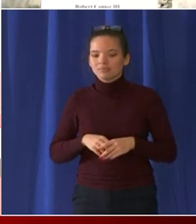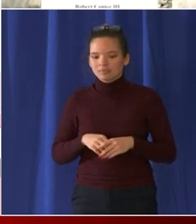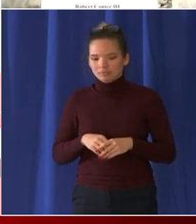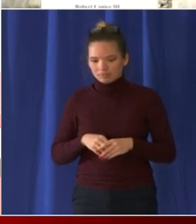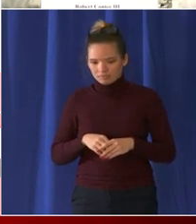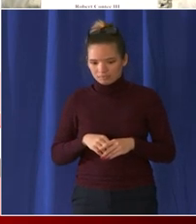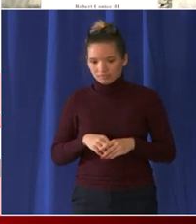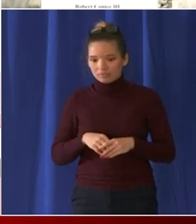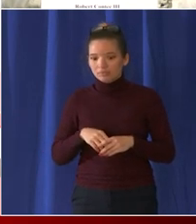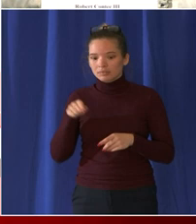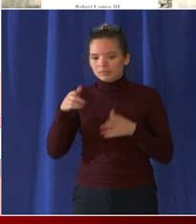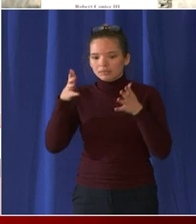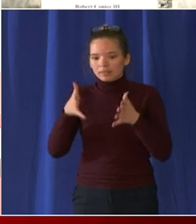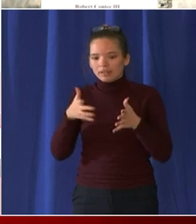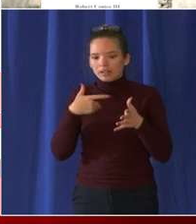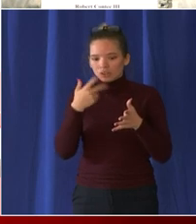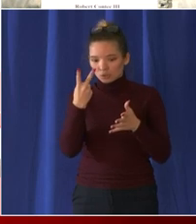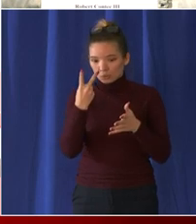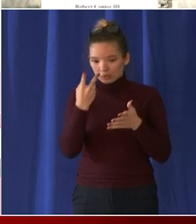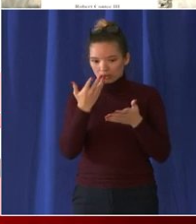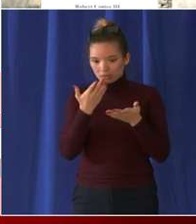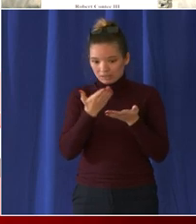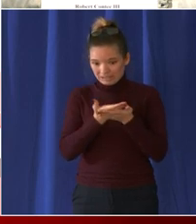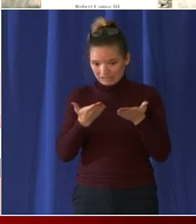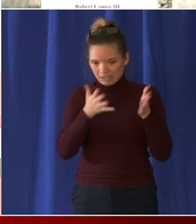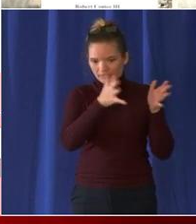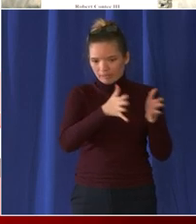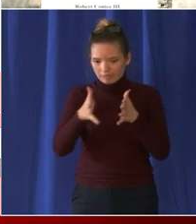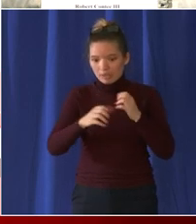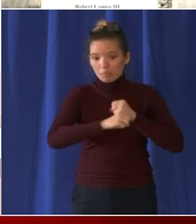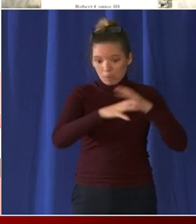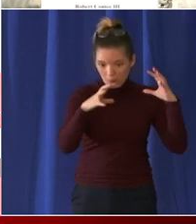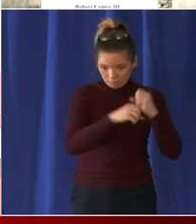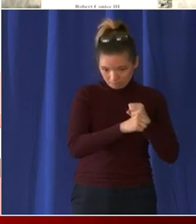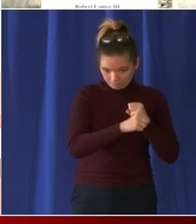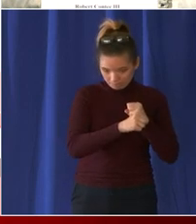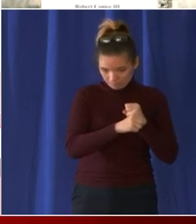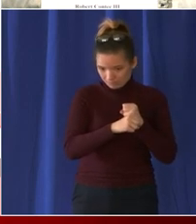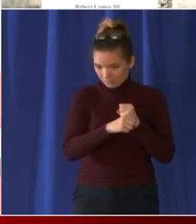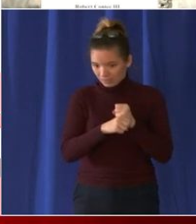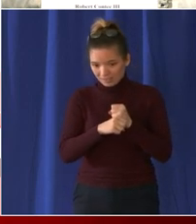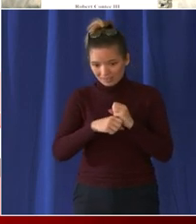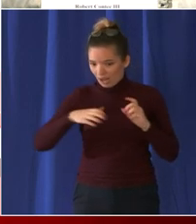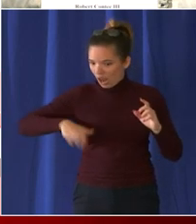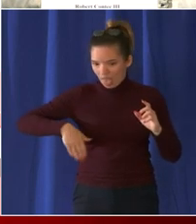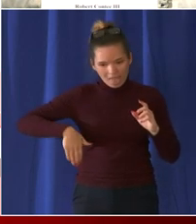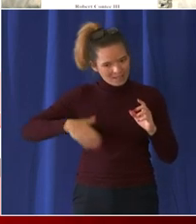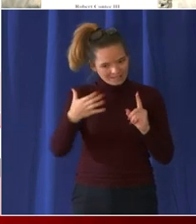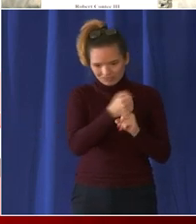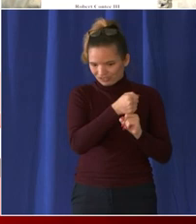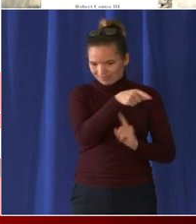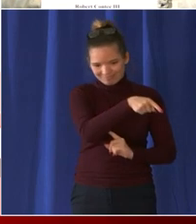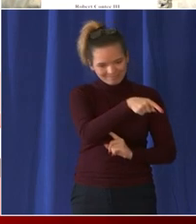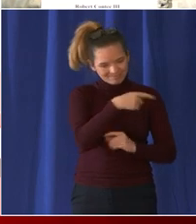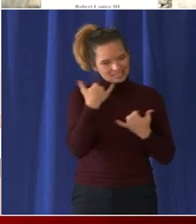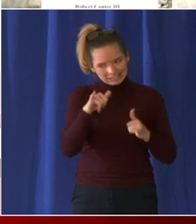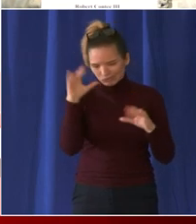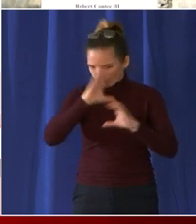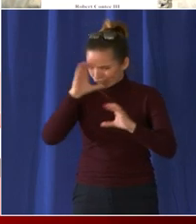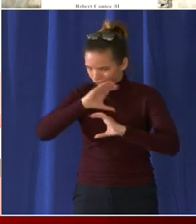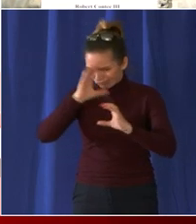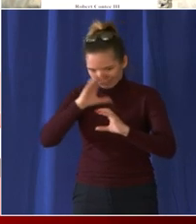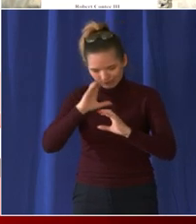individual has not been captured yet this individual has not been held accountable for his or her actions on this uh particular day